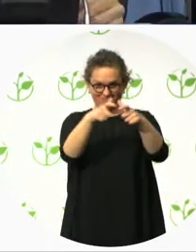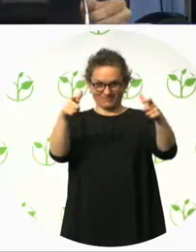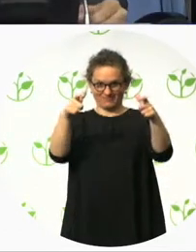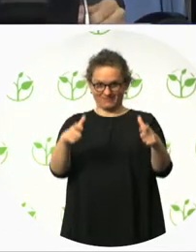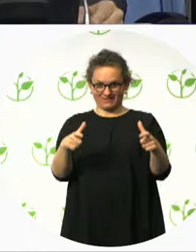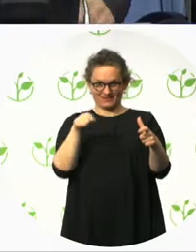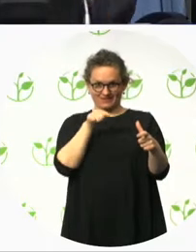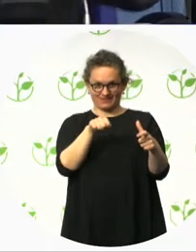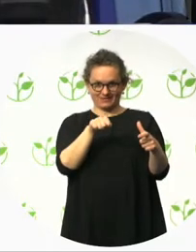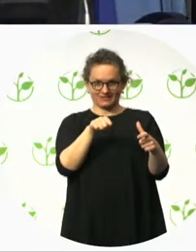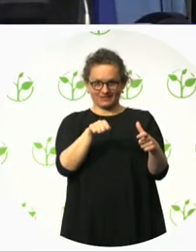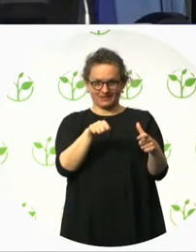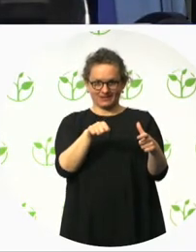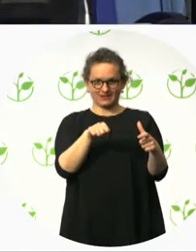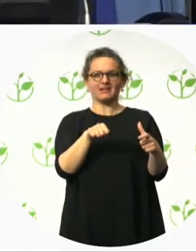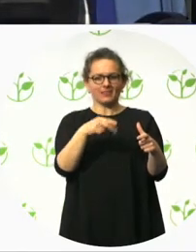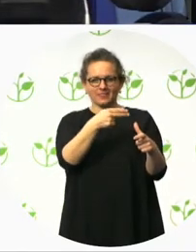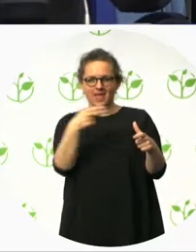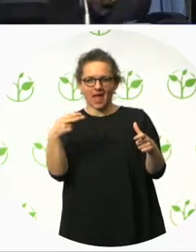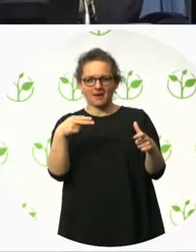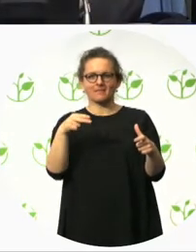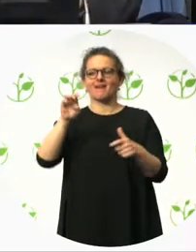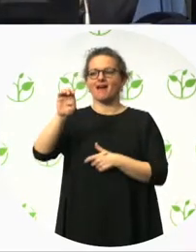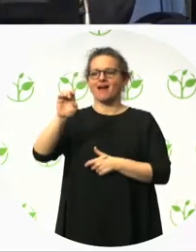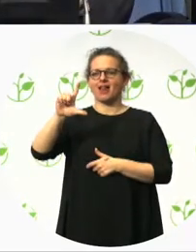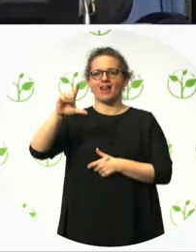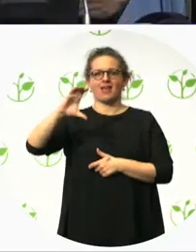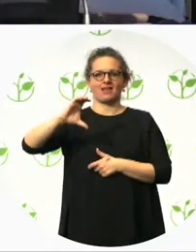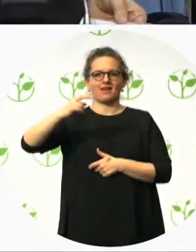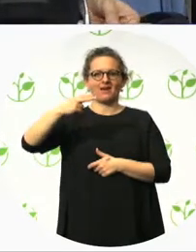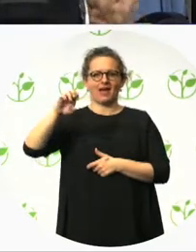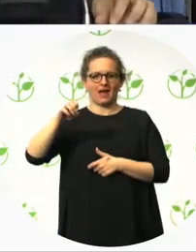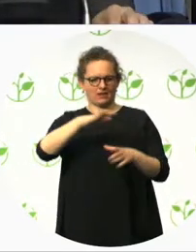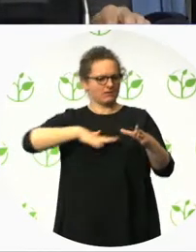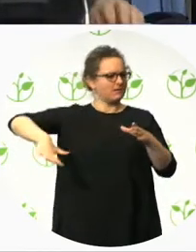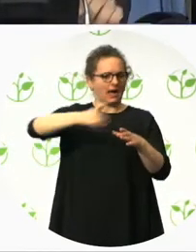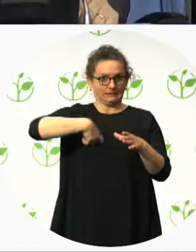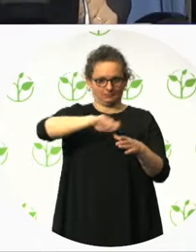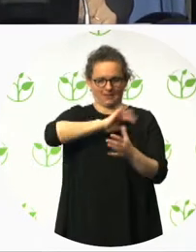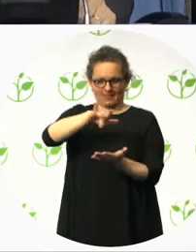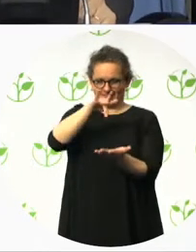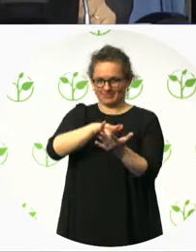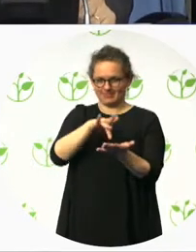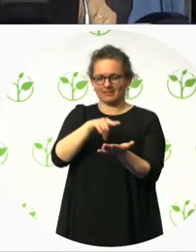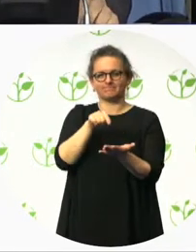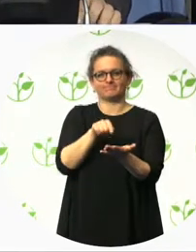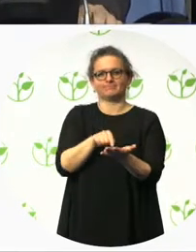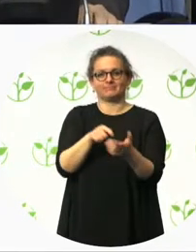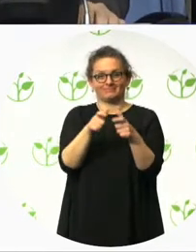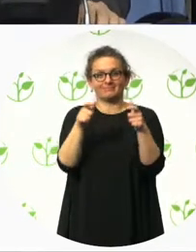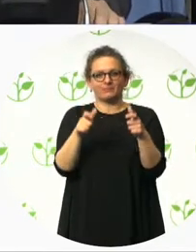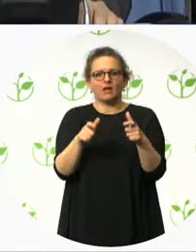Alicante, in Spain. And it belongs to a wider project which is for and from project of Inditex Group.